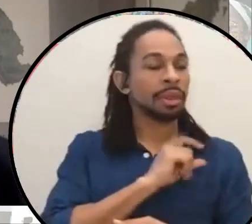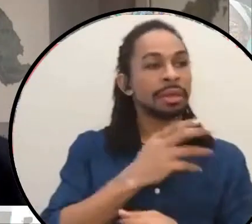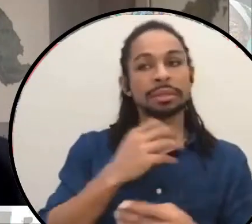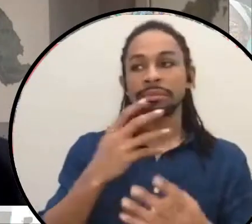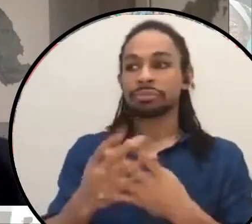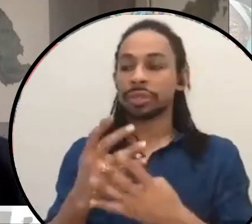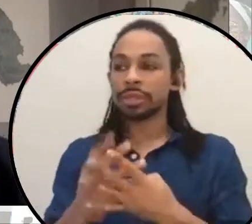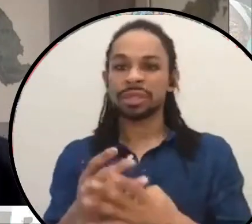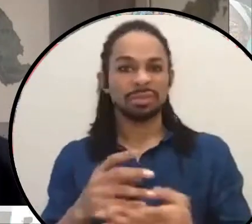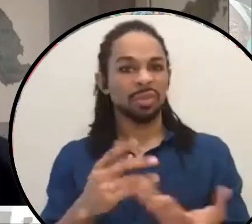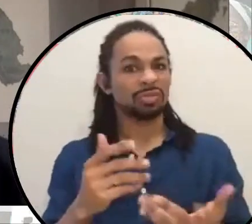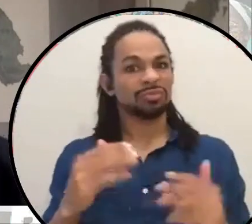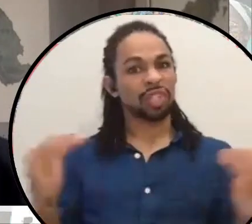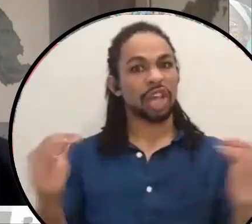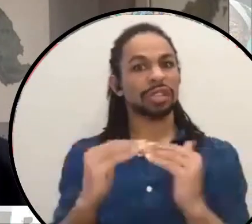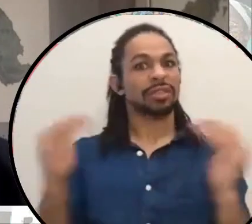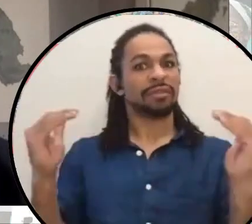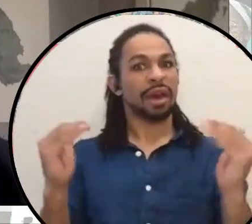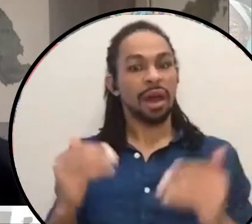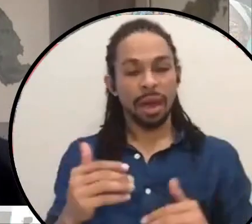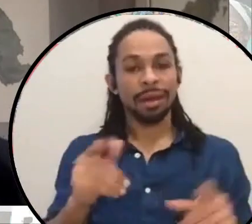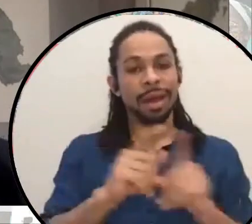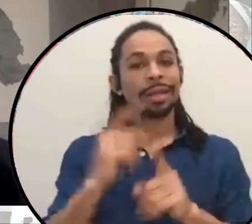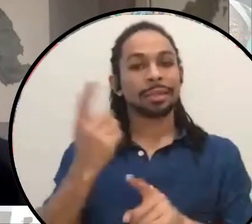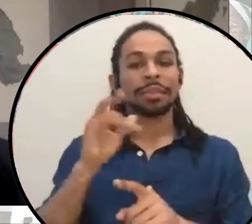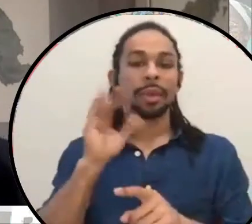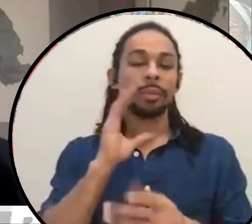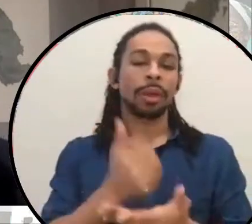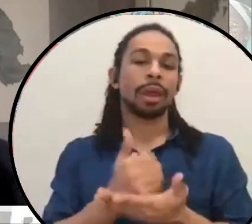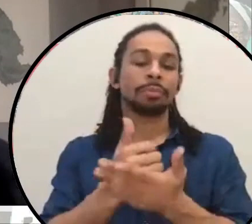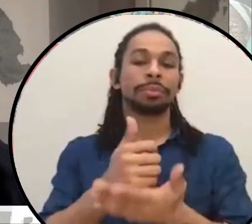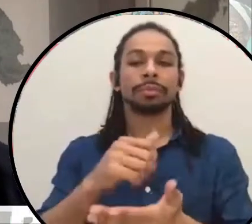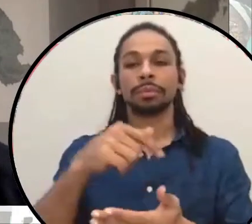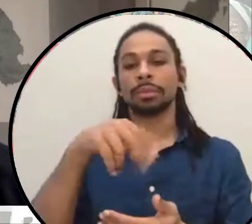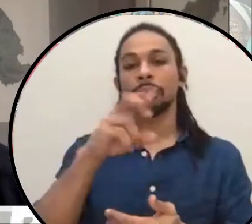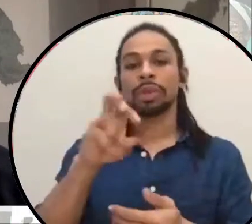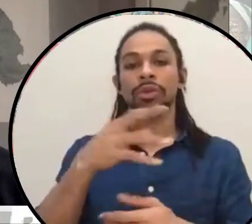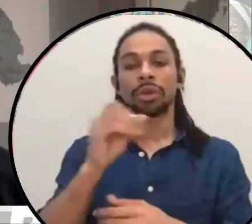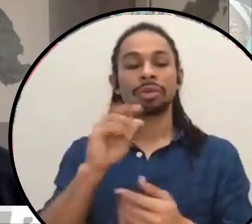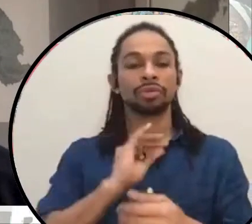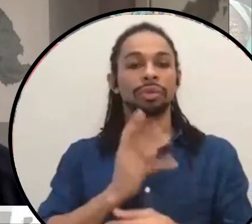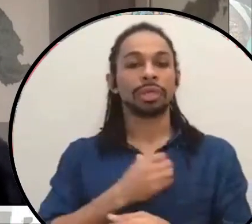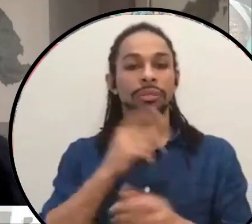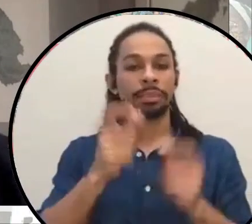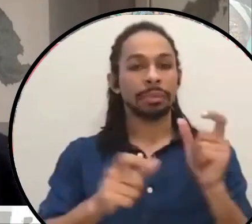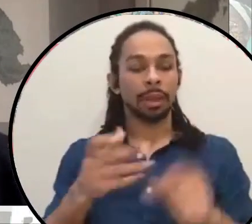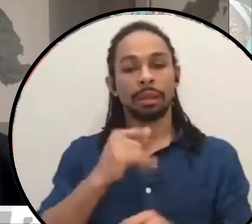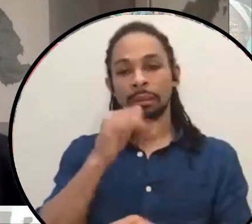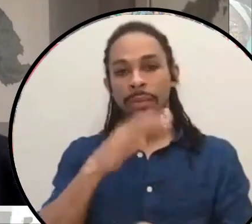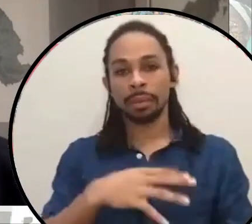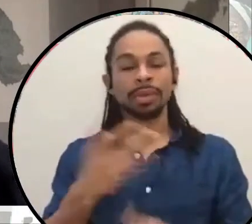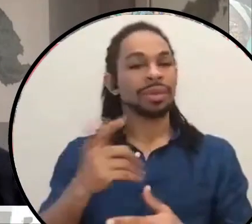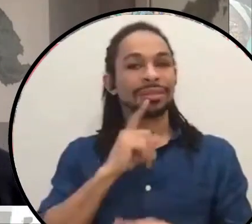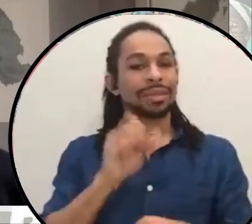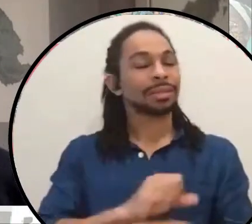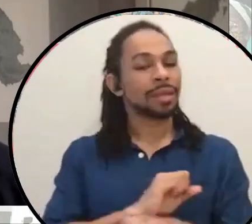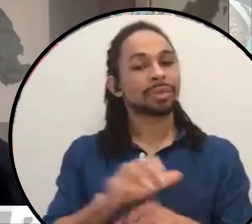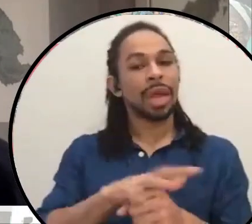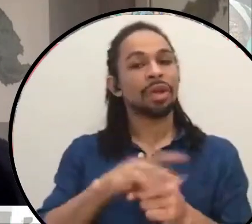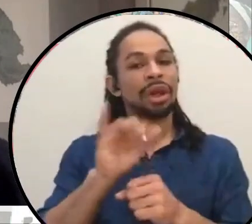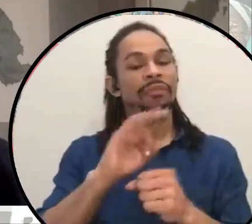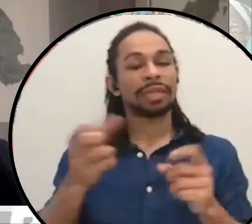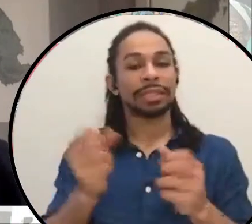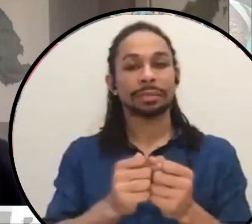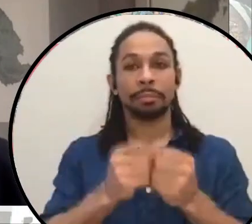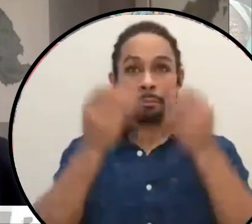being something that would help queer and trans people and women. And like, it's been this actual area of expansion, this kind of like